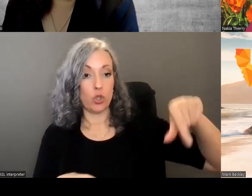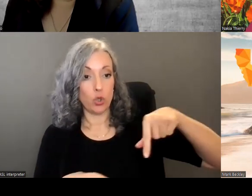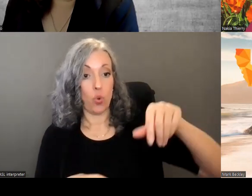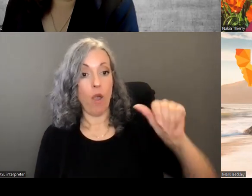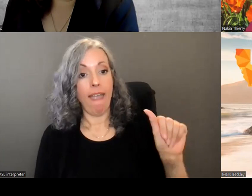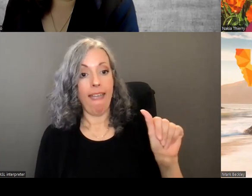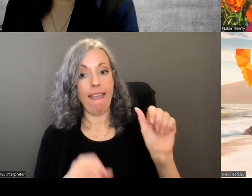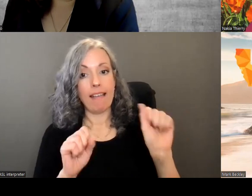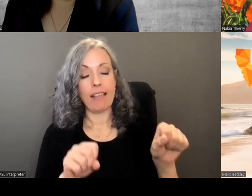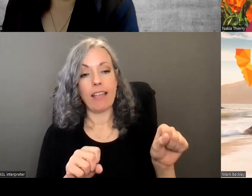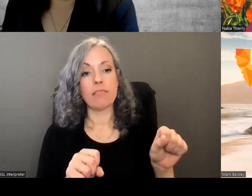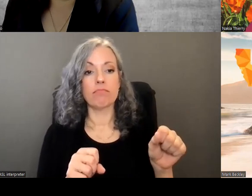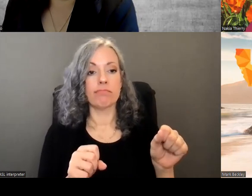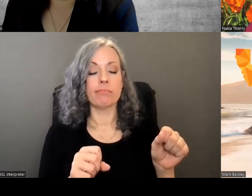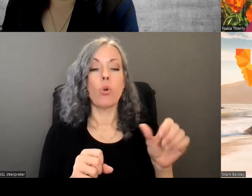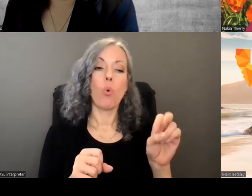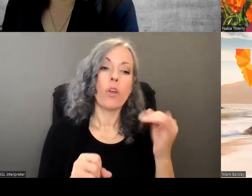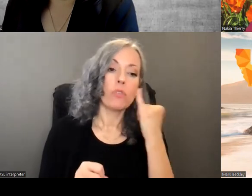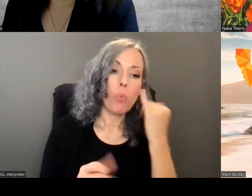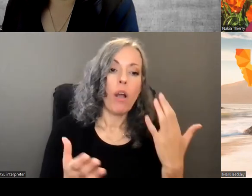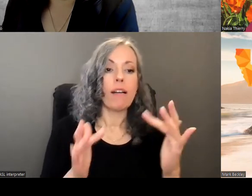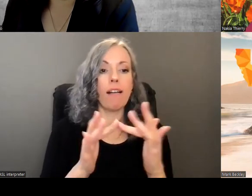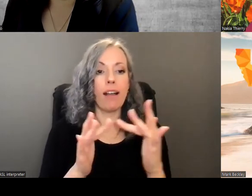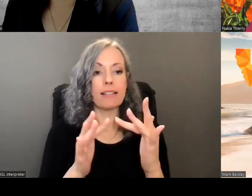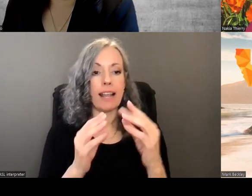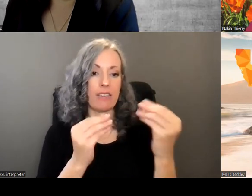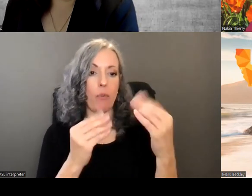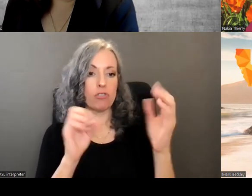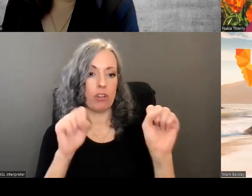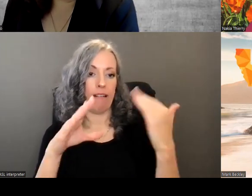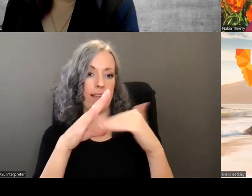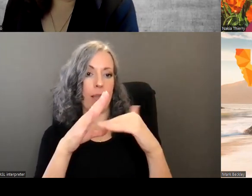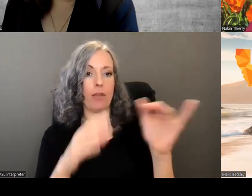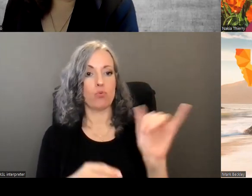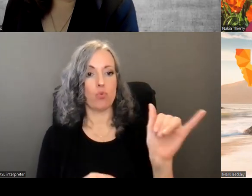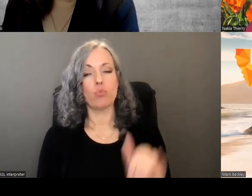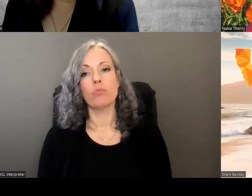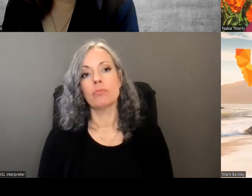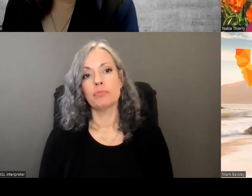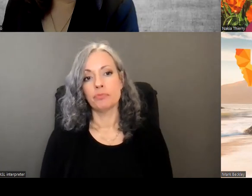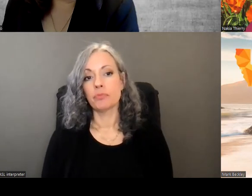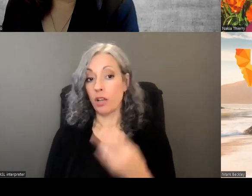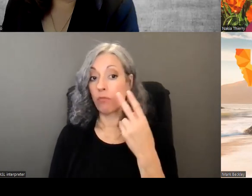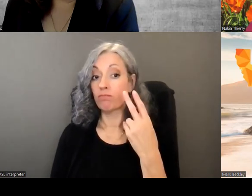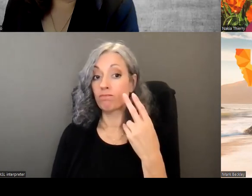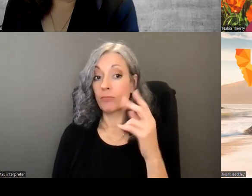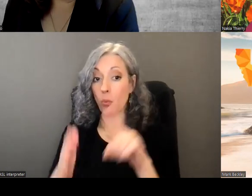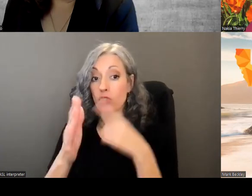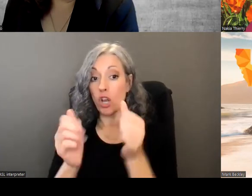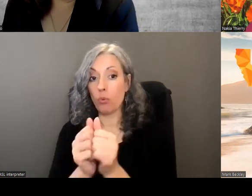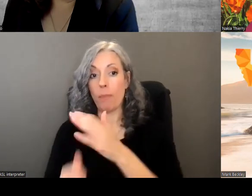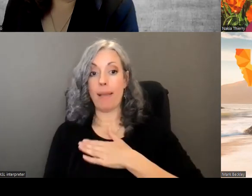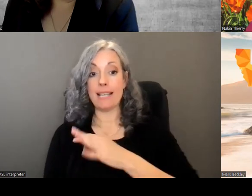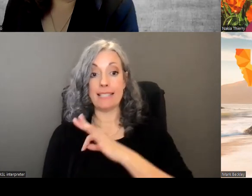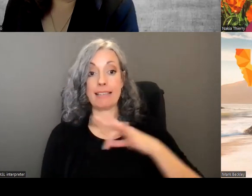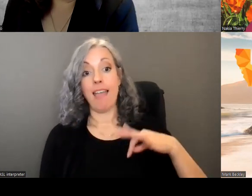contact information uh where you can email us as well i'll check back with my triple with the staff and i may